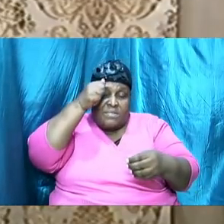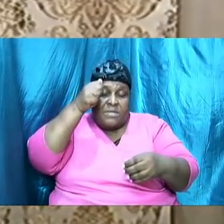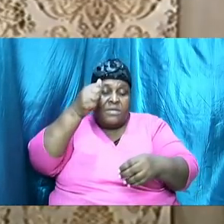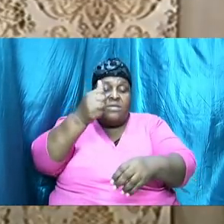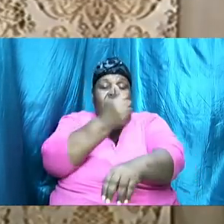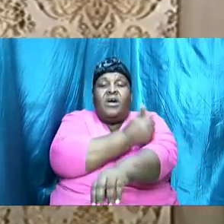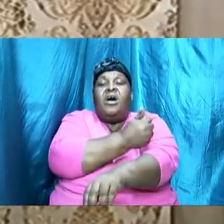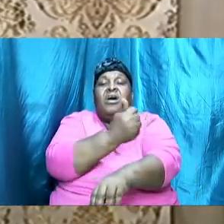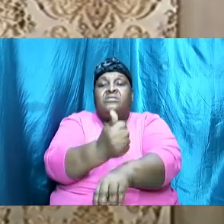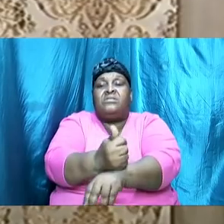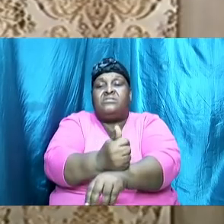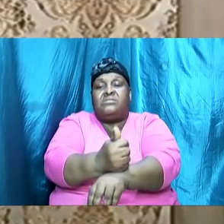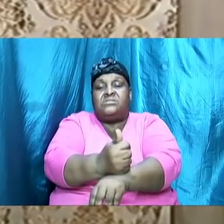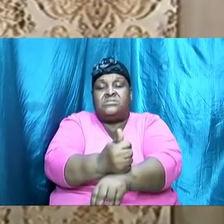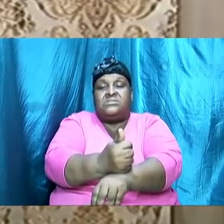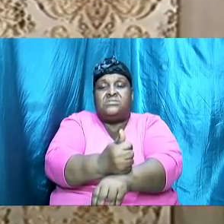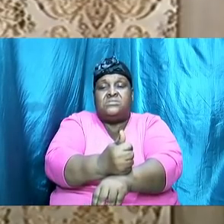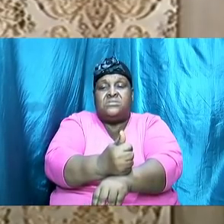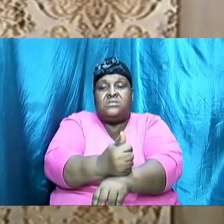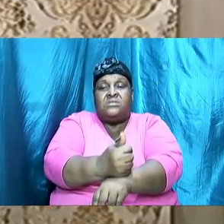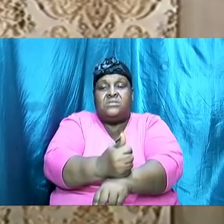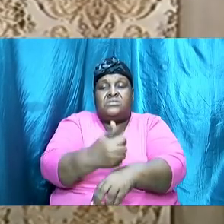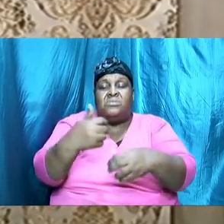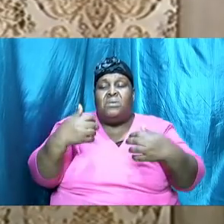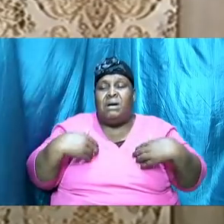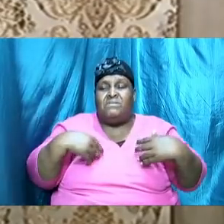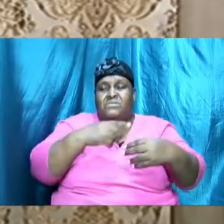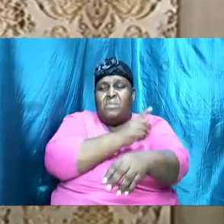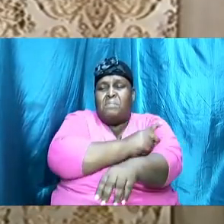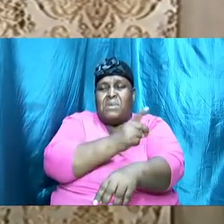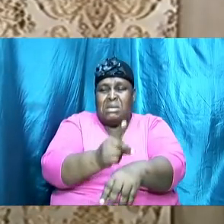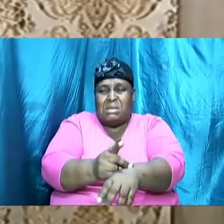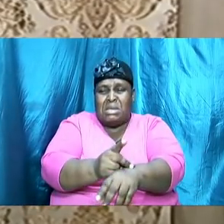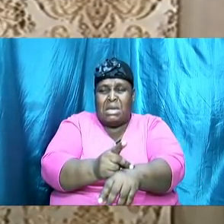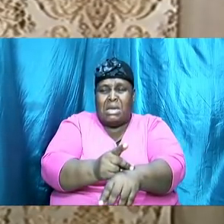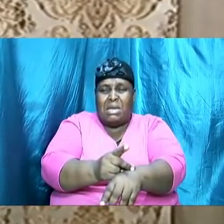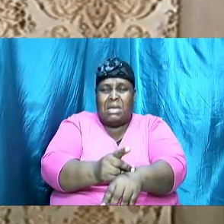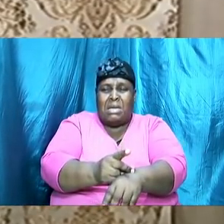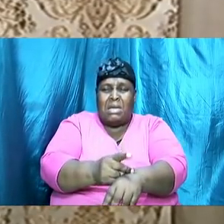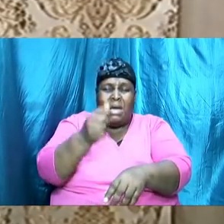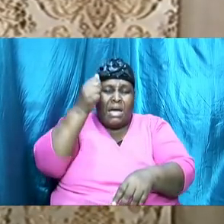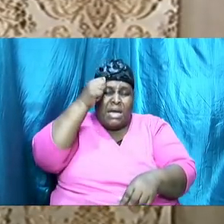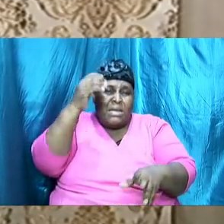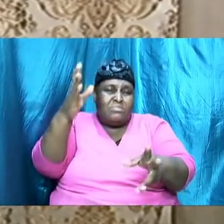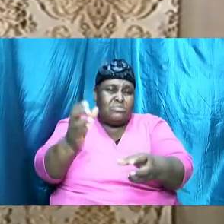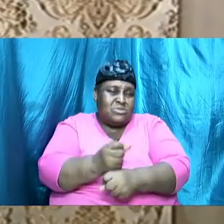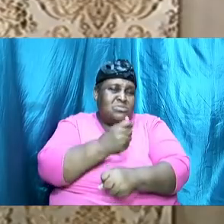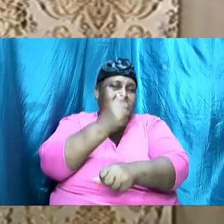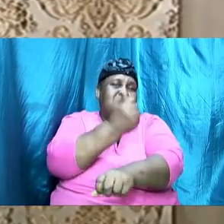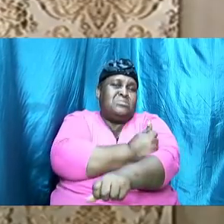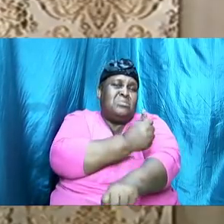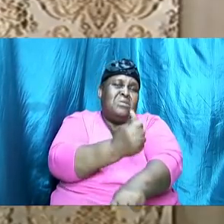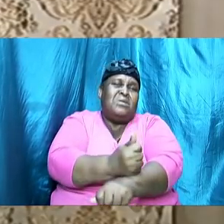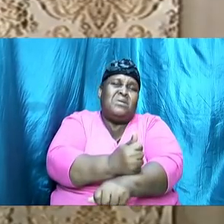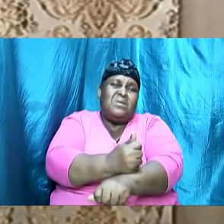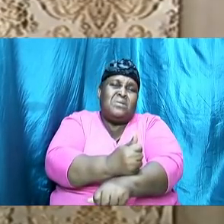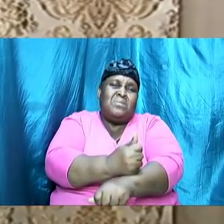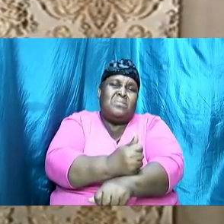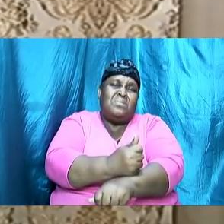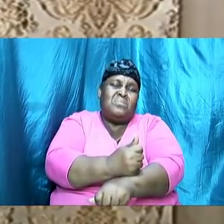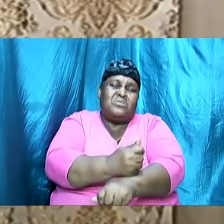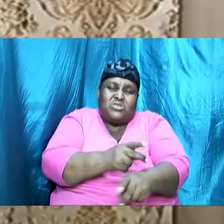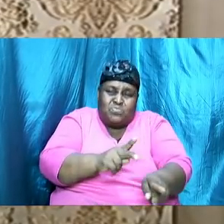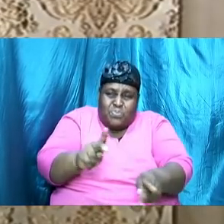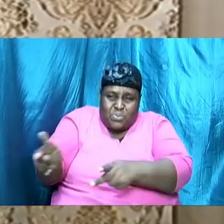to have dominion Adam took that authority because it was literally injected